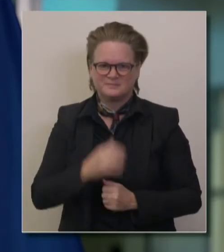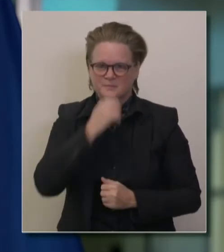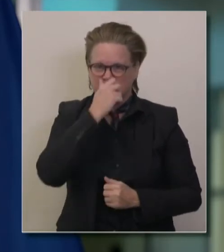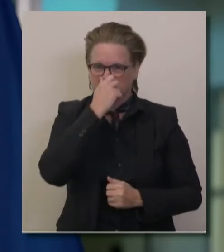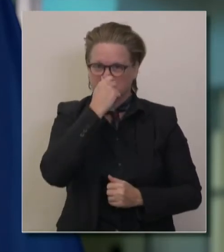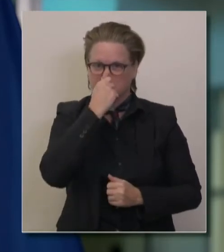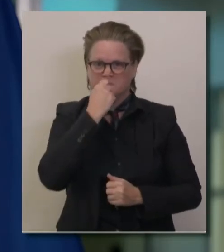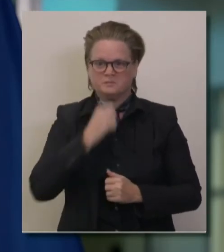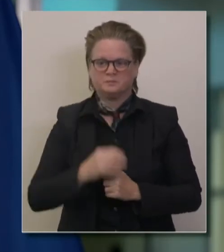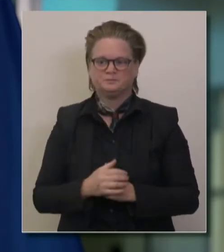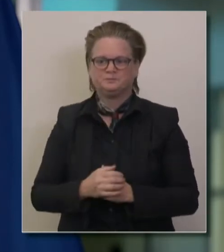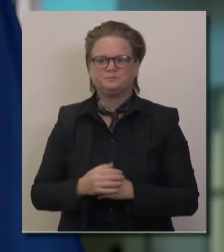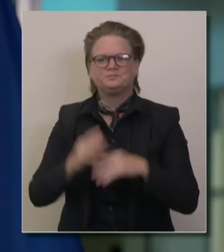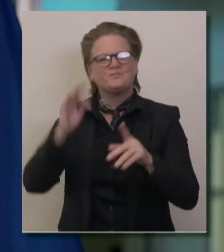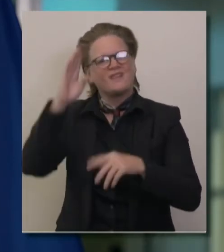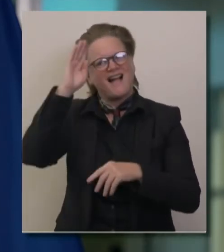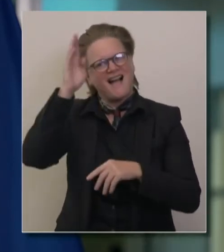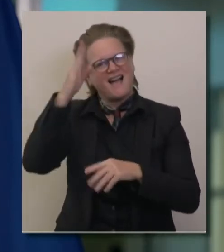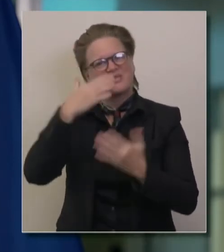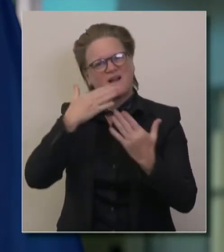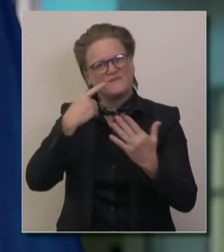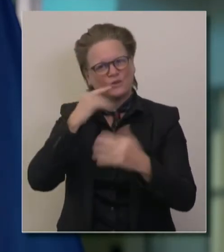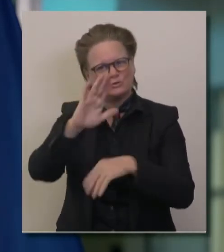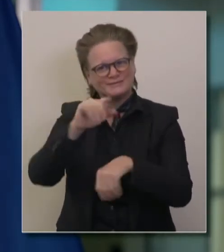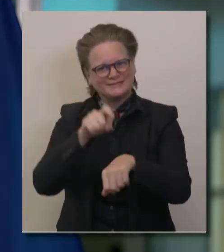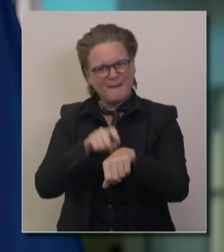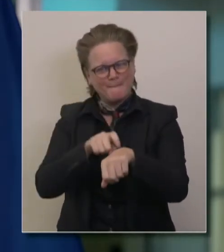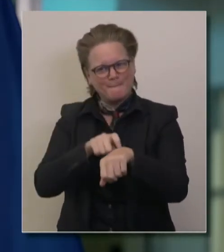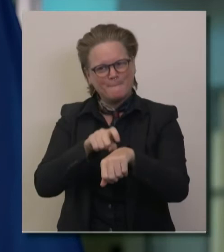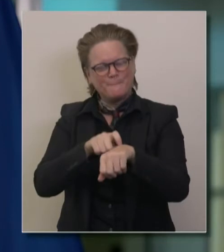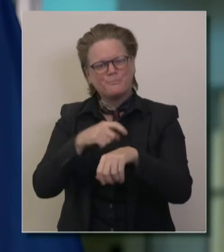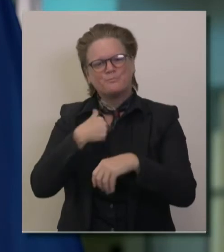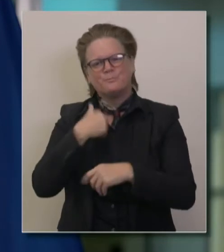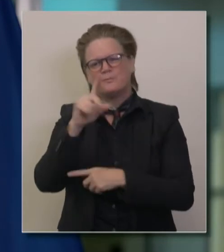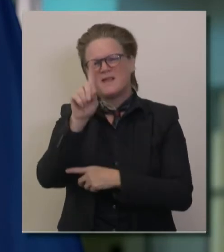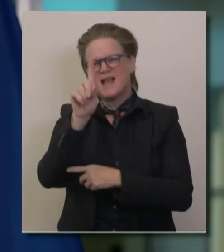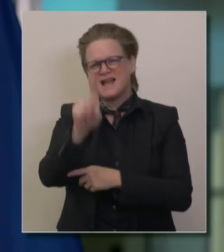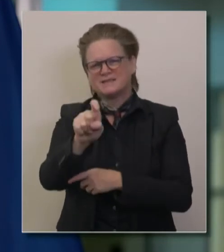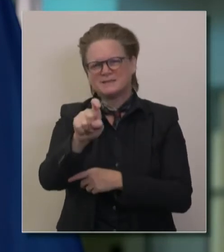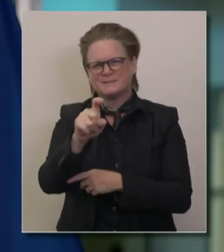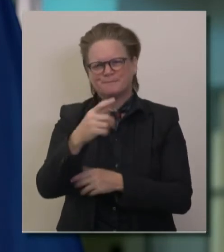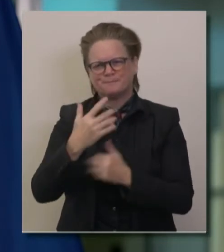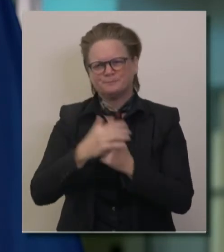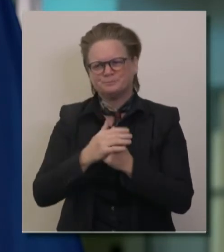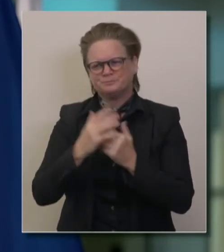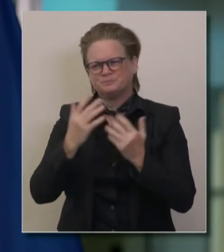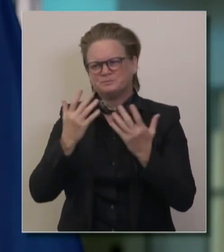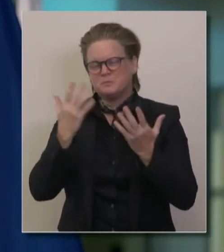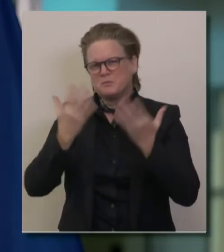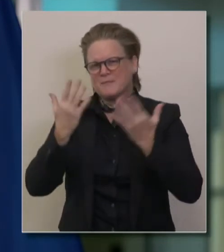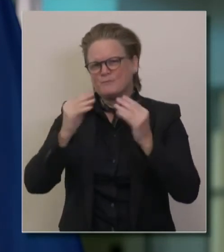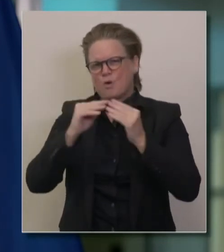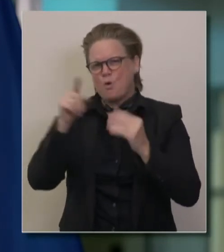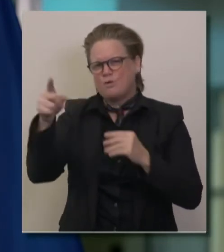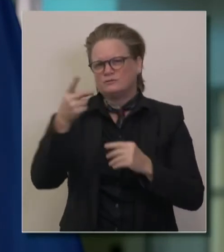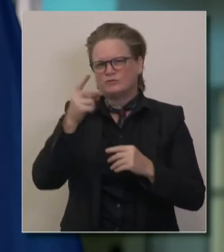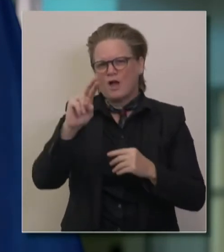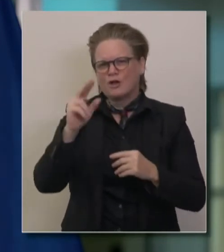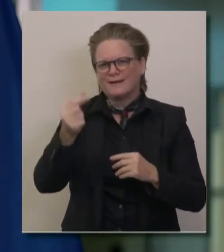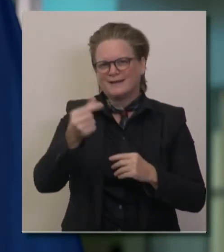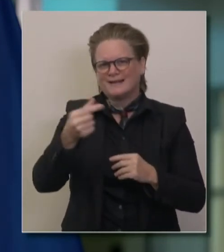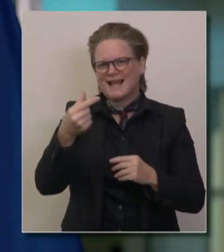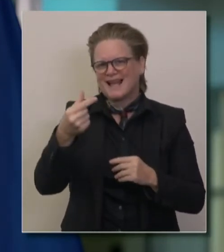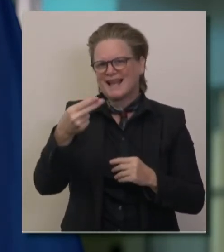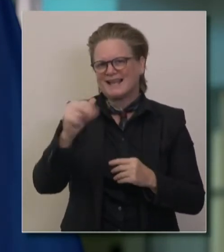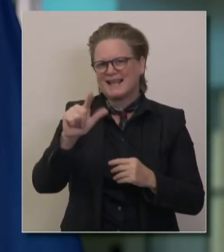Hi there. thanks for your time, Governor. Um, I wanted to ask, and, uh, maybe this is a question for Dr. Galley, if he's there, uh, about the timing of these